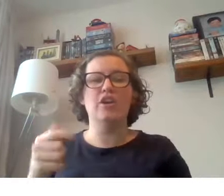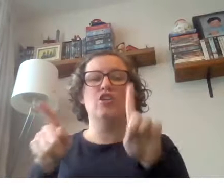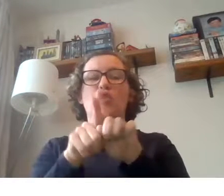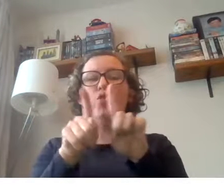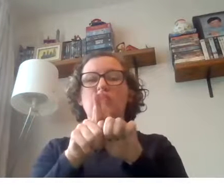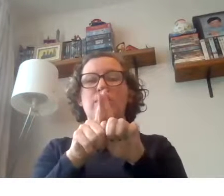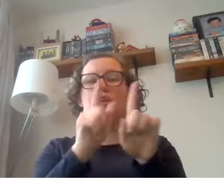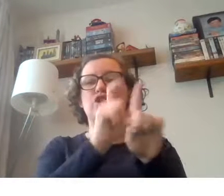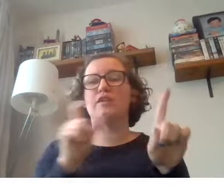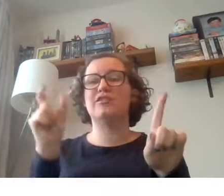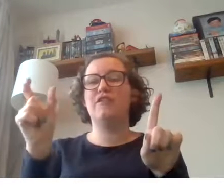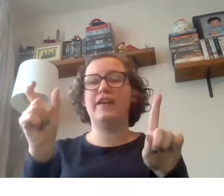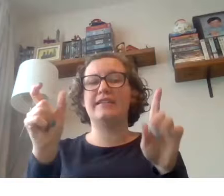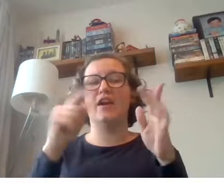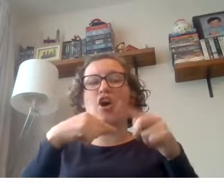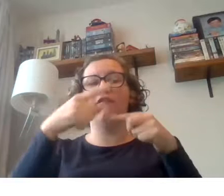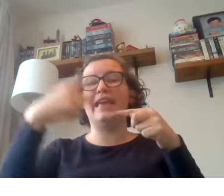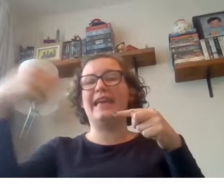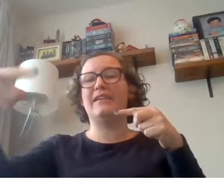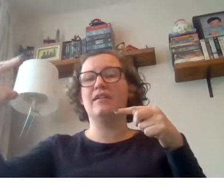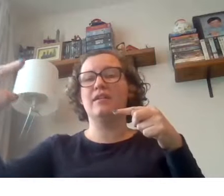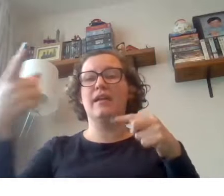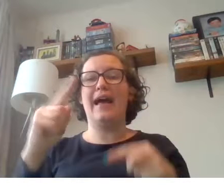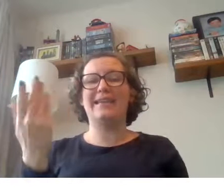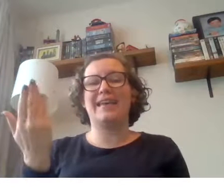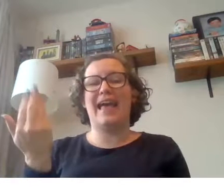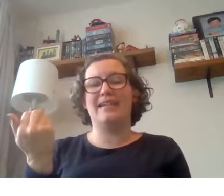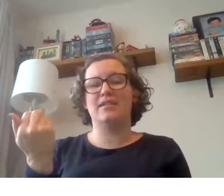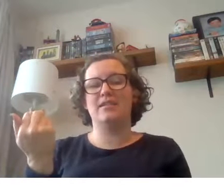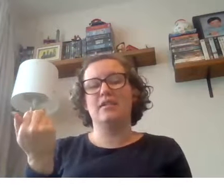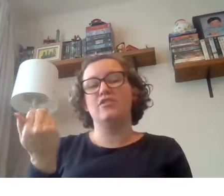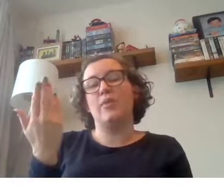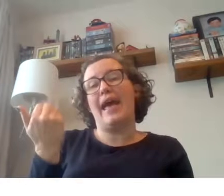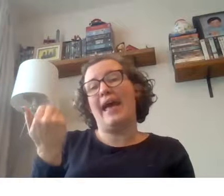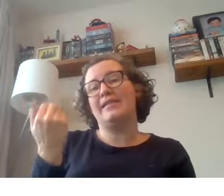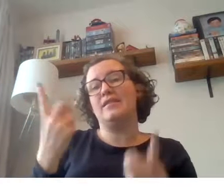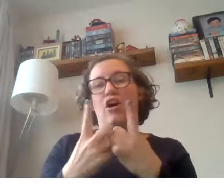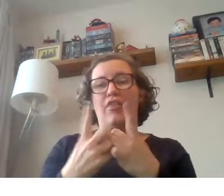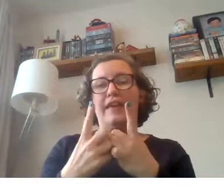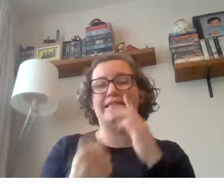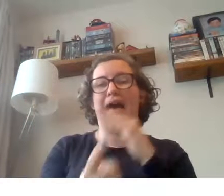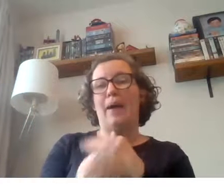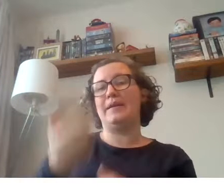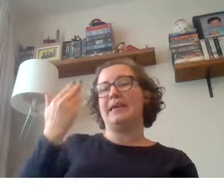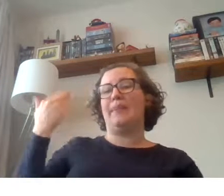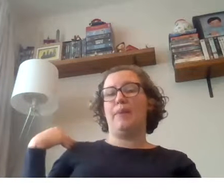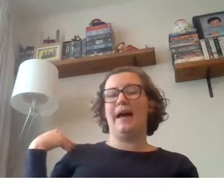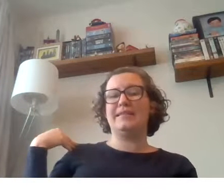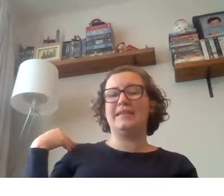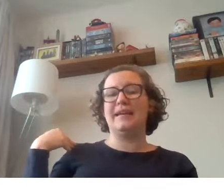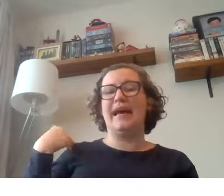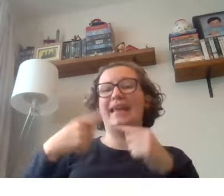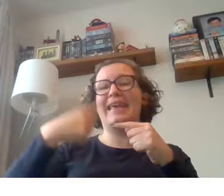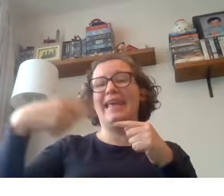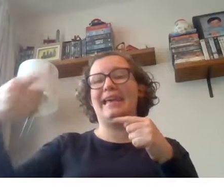okay you're also going to do a suffix of ing and ed so ed are things that happened in the